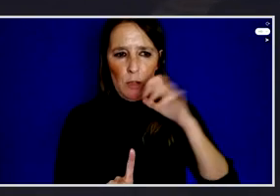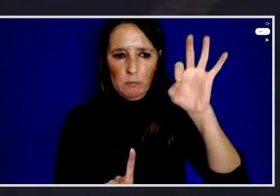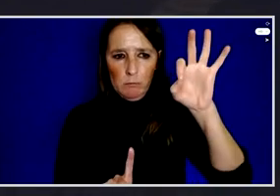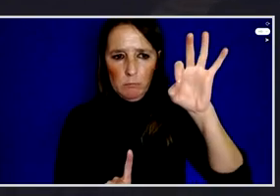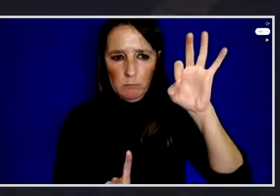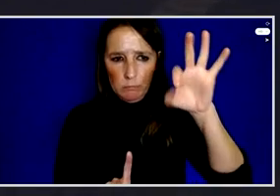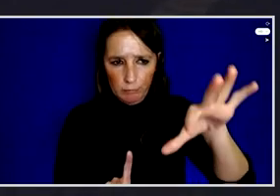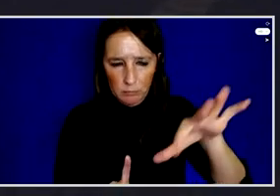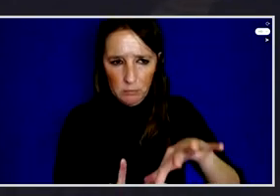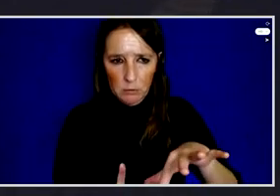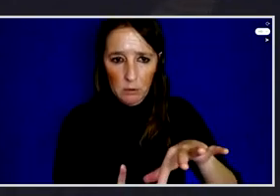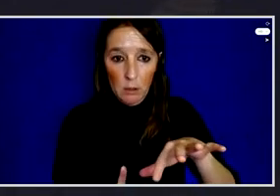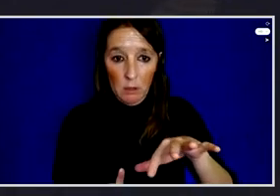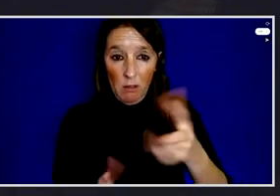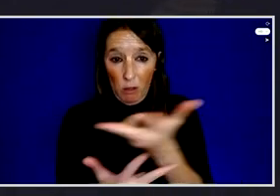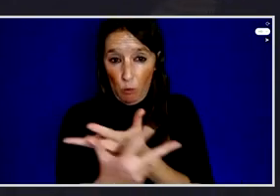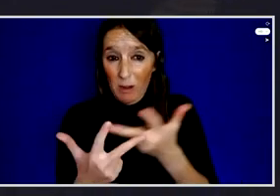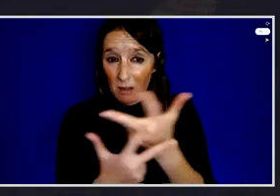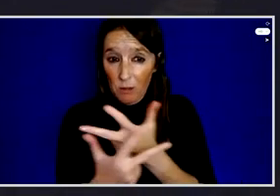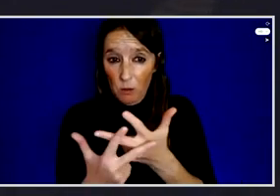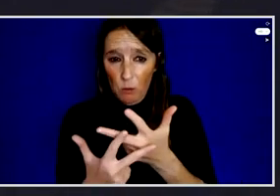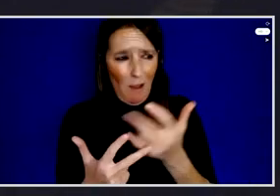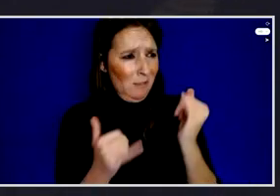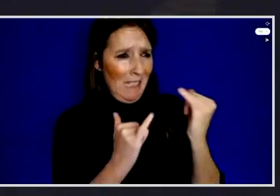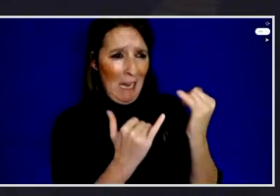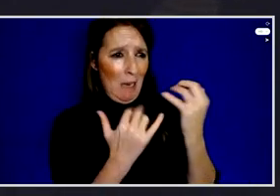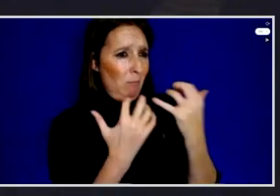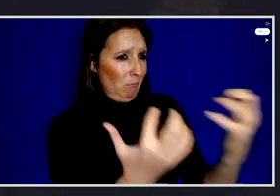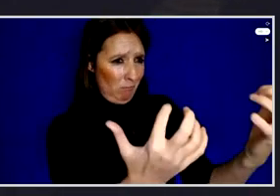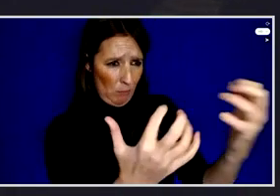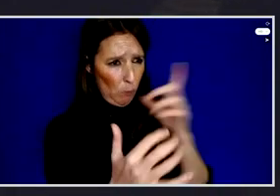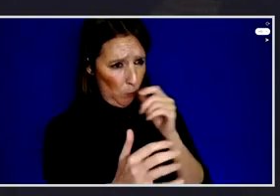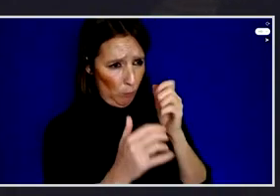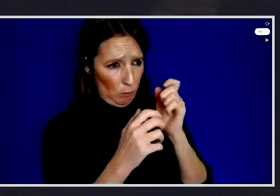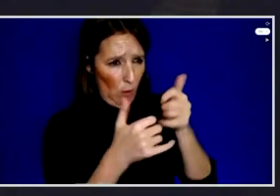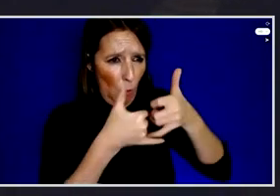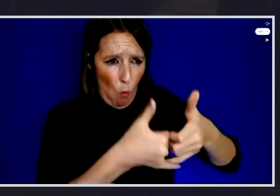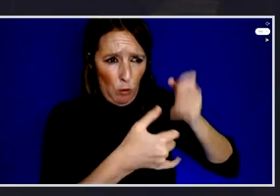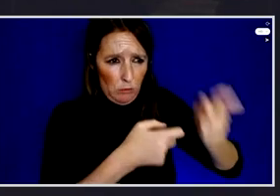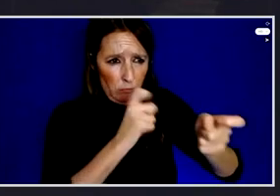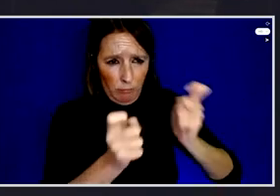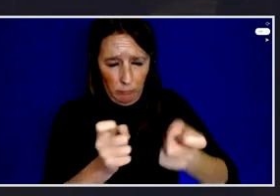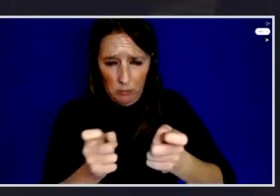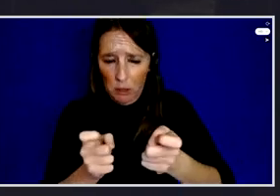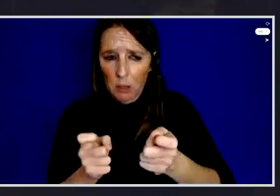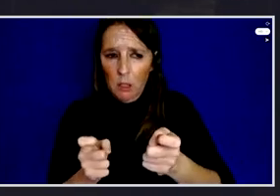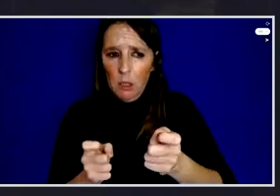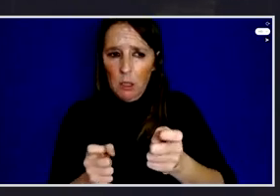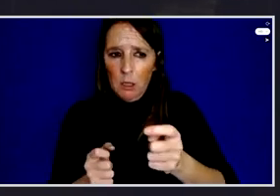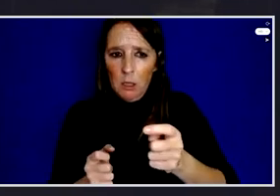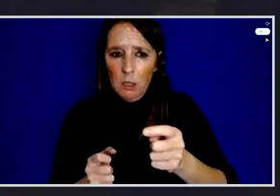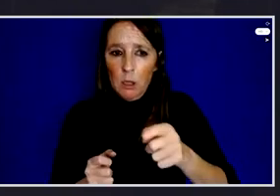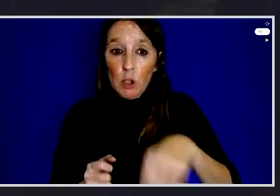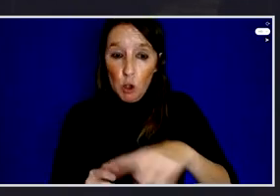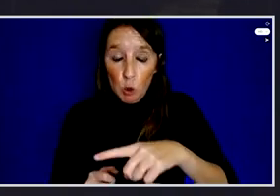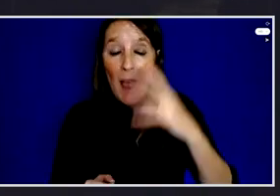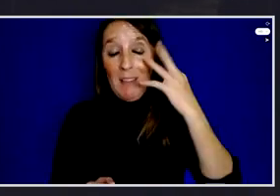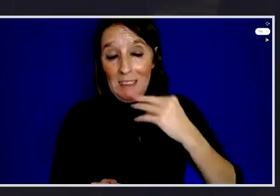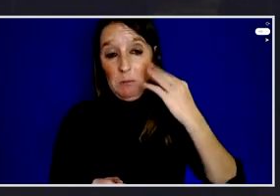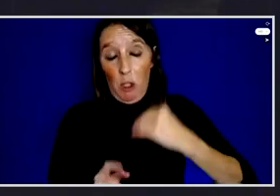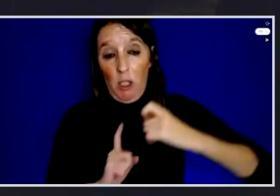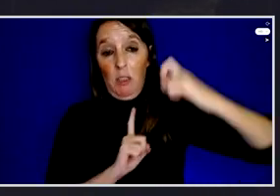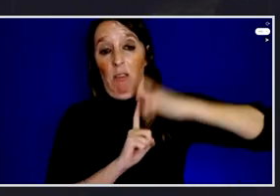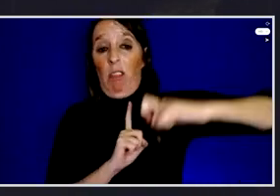all in different ways and our colleagues who received awards today also have been on the receiving end of threats,